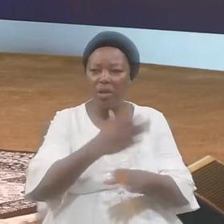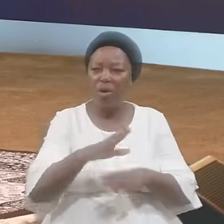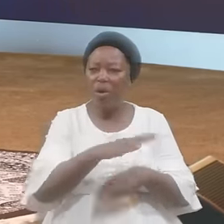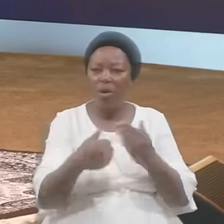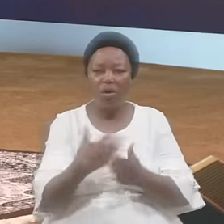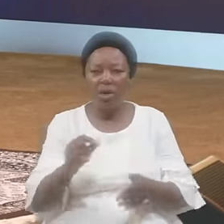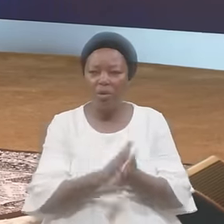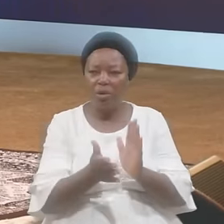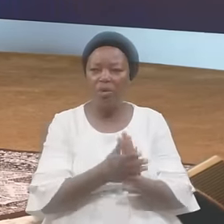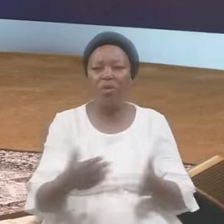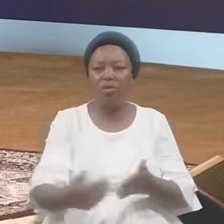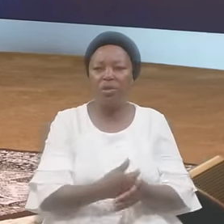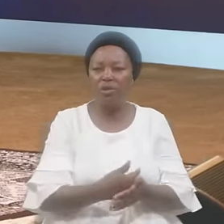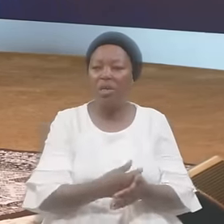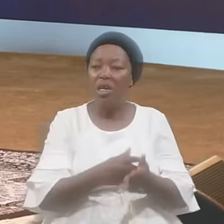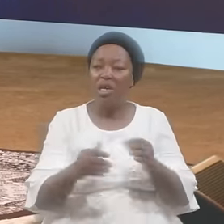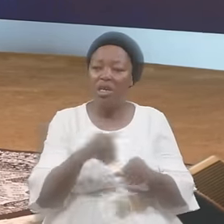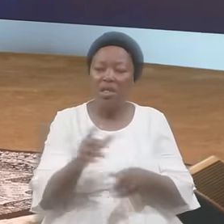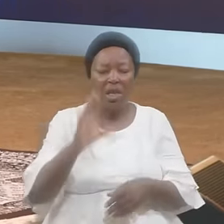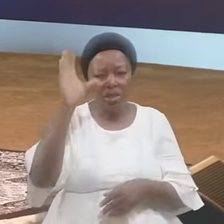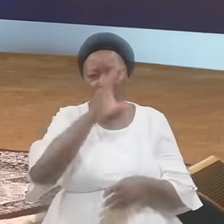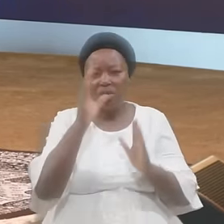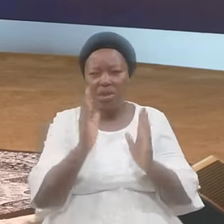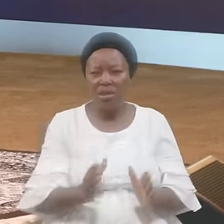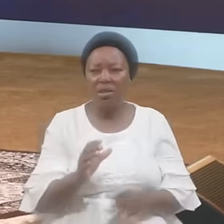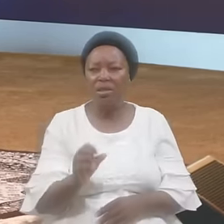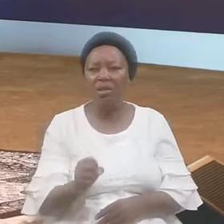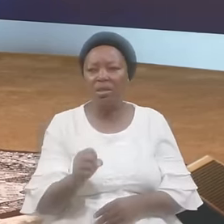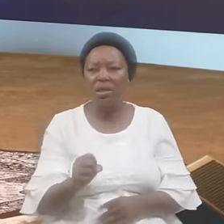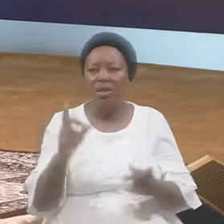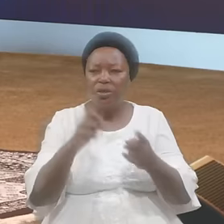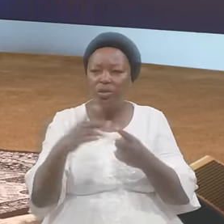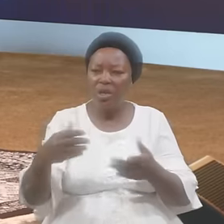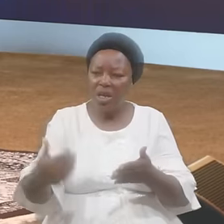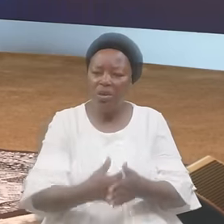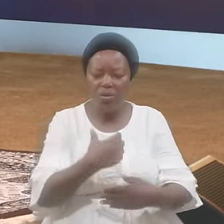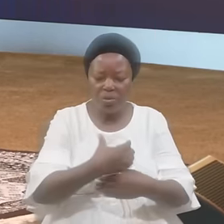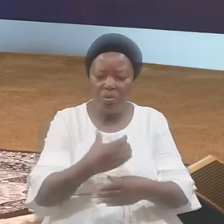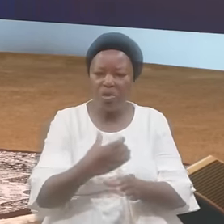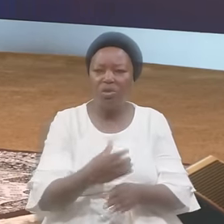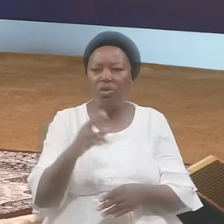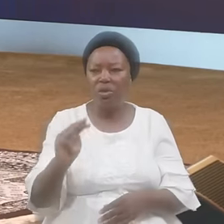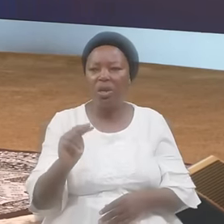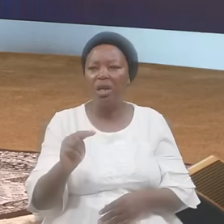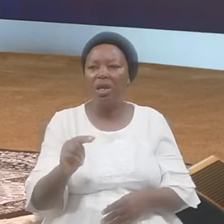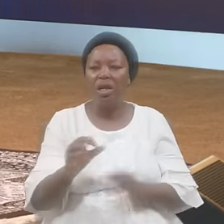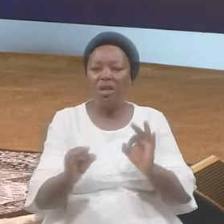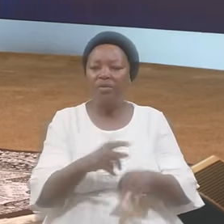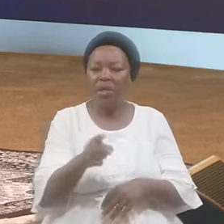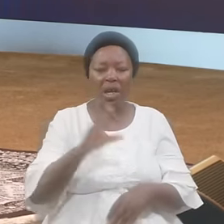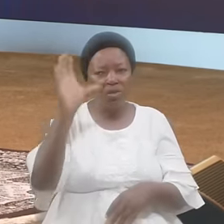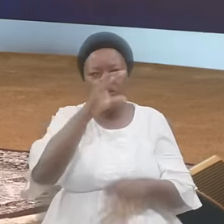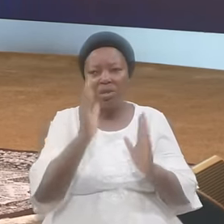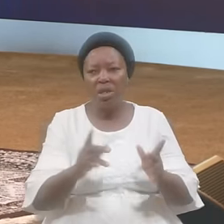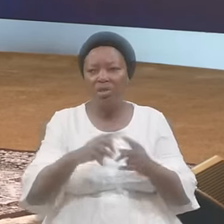become New If they are Strangers To the new Creation If they are Strangers To the